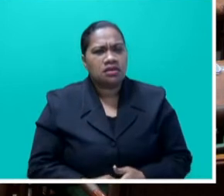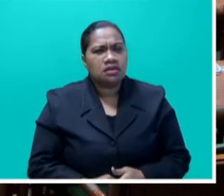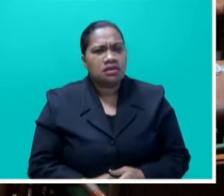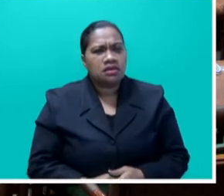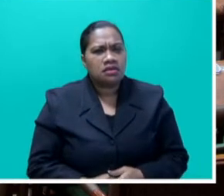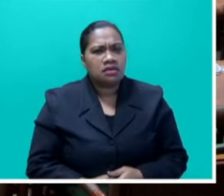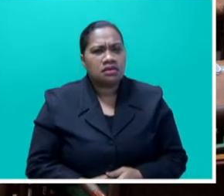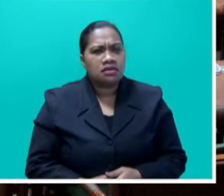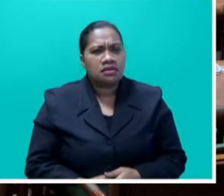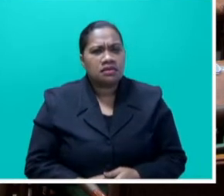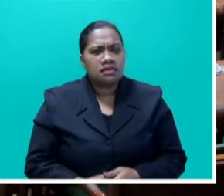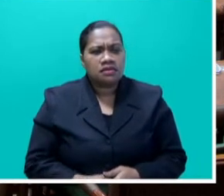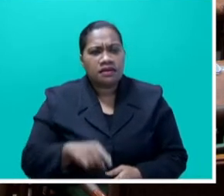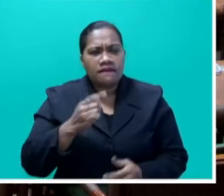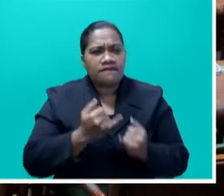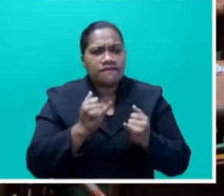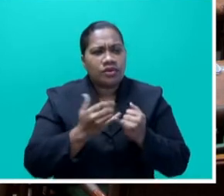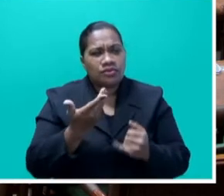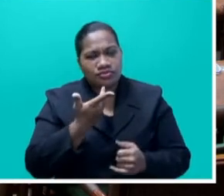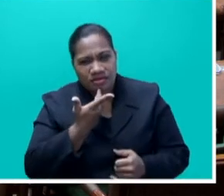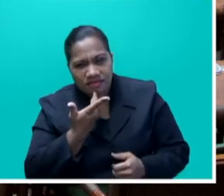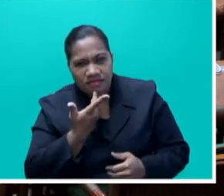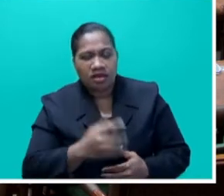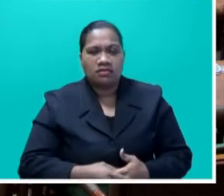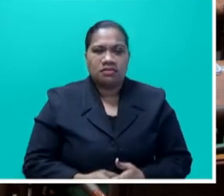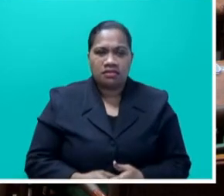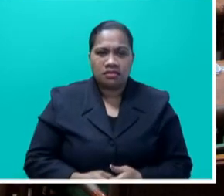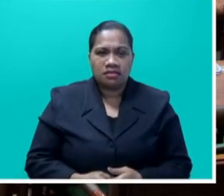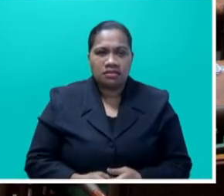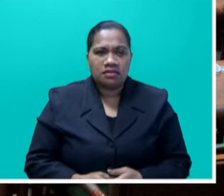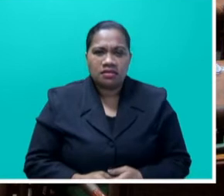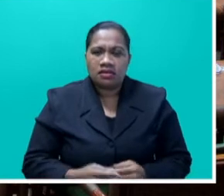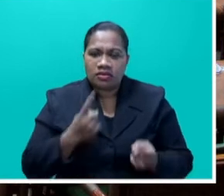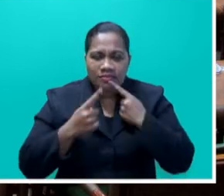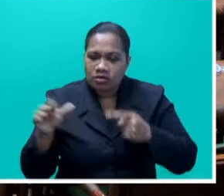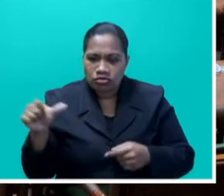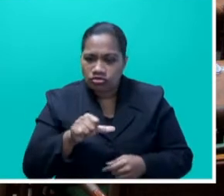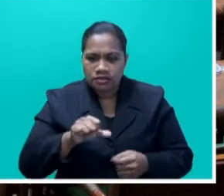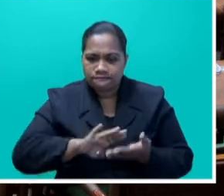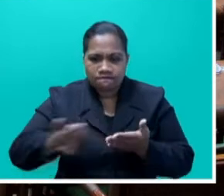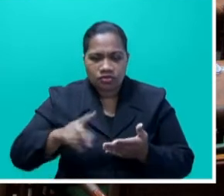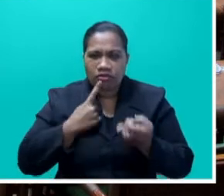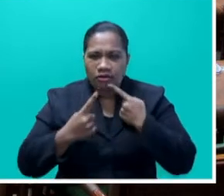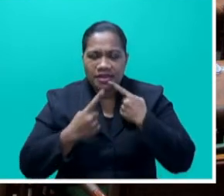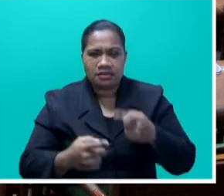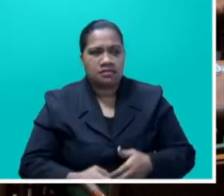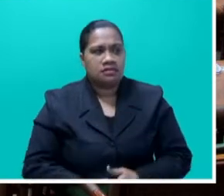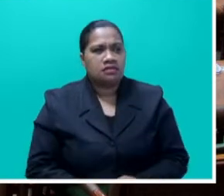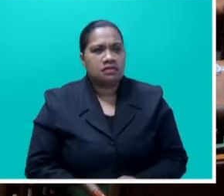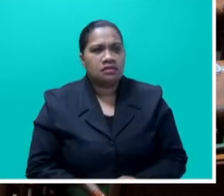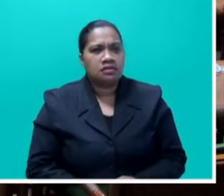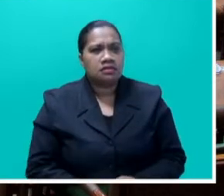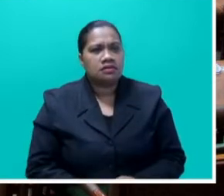That is, that is very shameful. That is a misogynist comment and he should withdraw it. Thank you, Honourable Speaker. Bully. What's